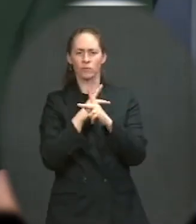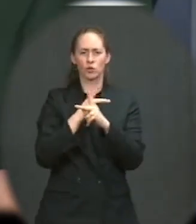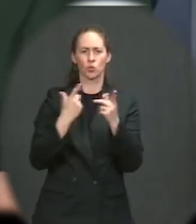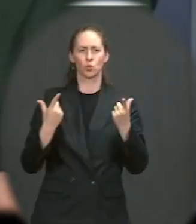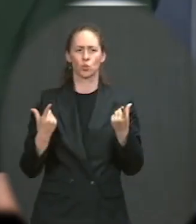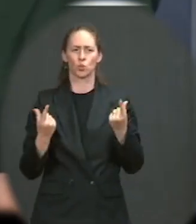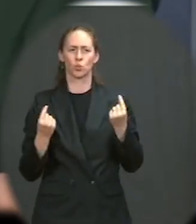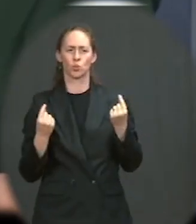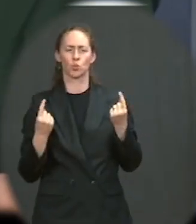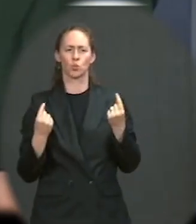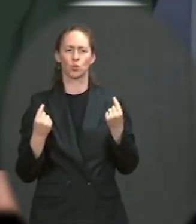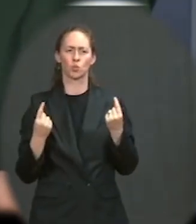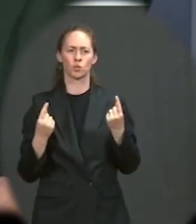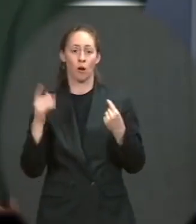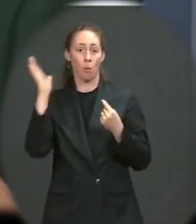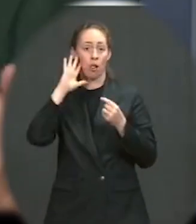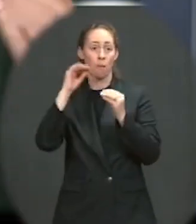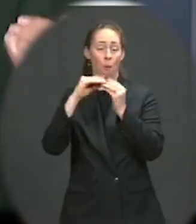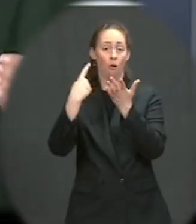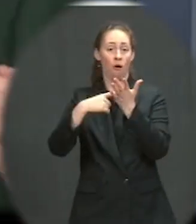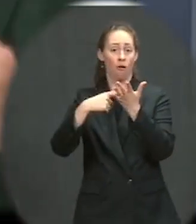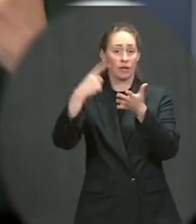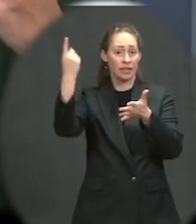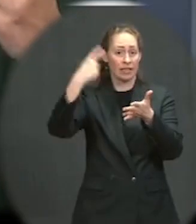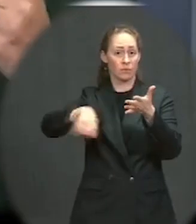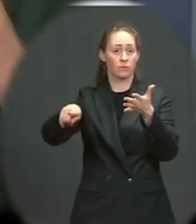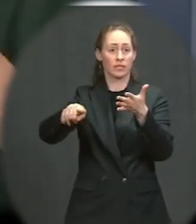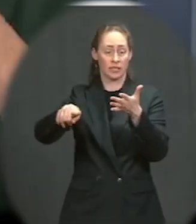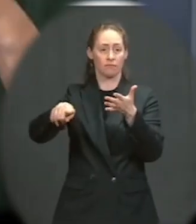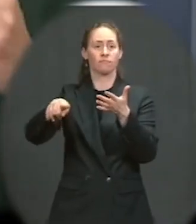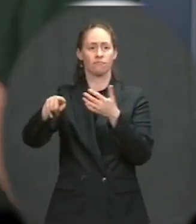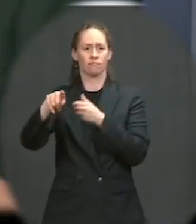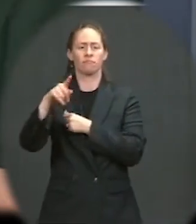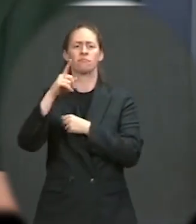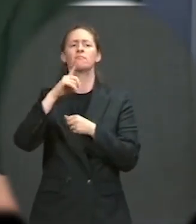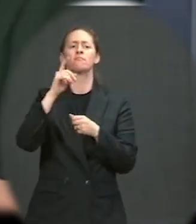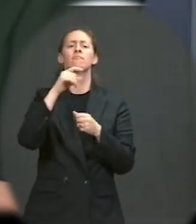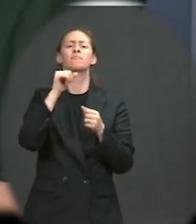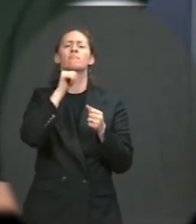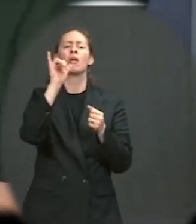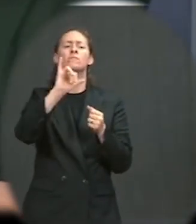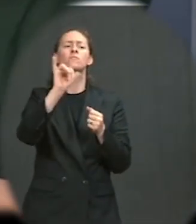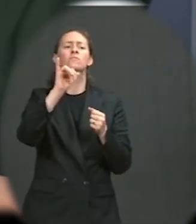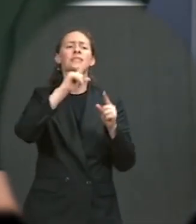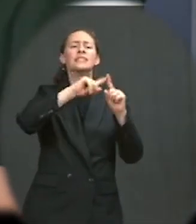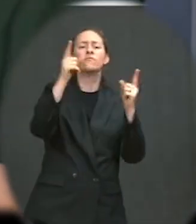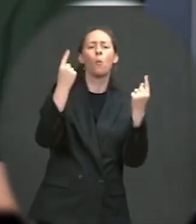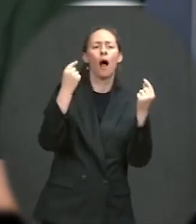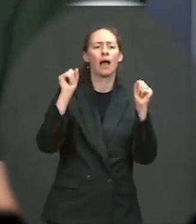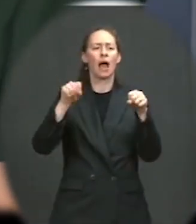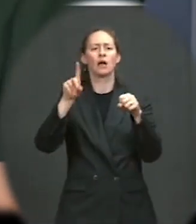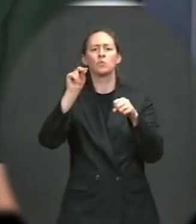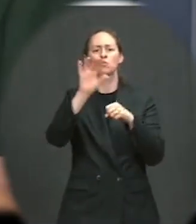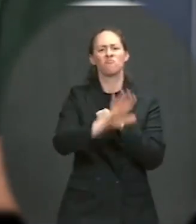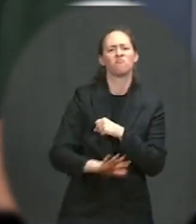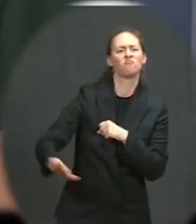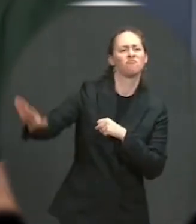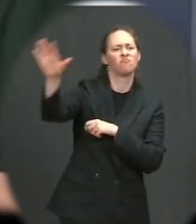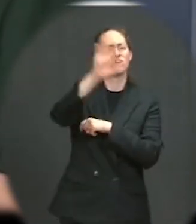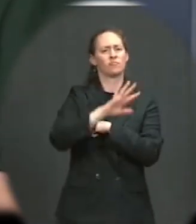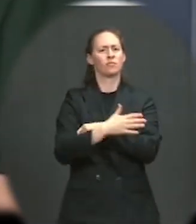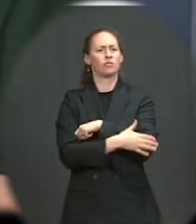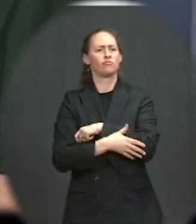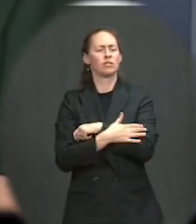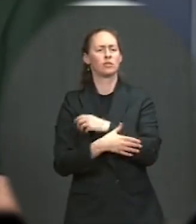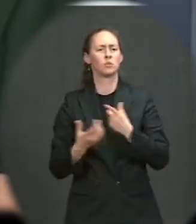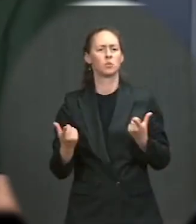talk about, though, next week is not that fight, but also what we can do in states around the country, what we can do through a range